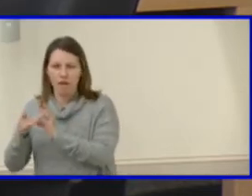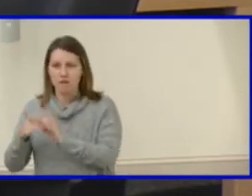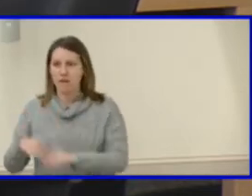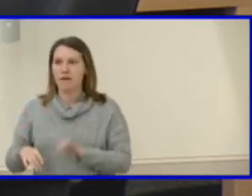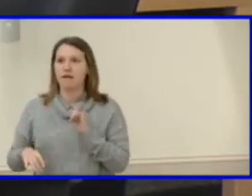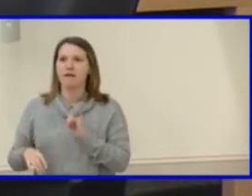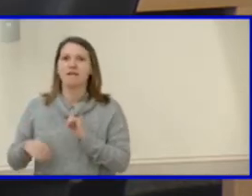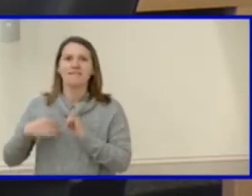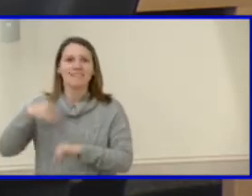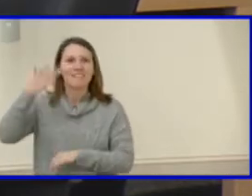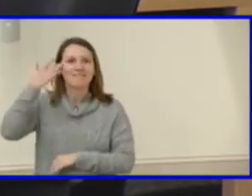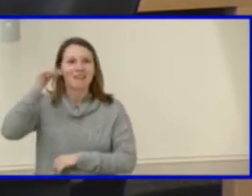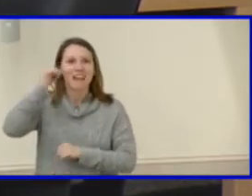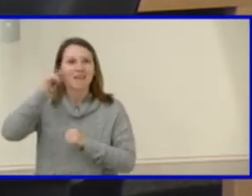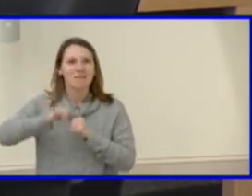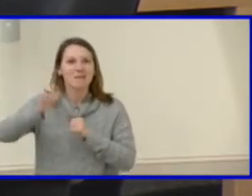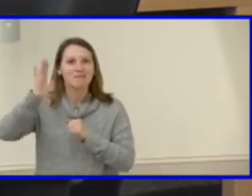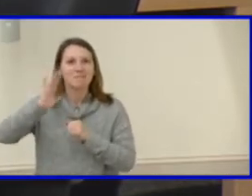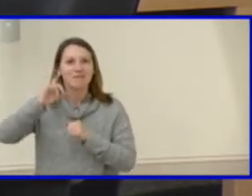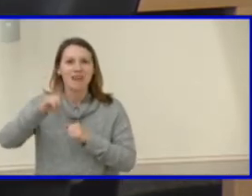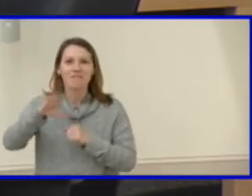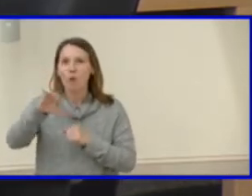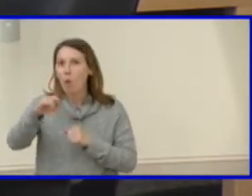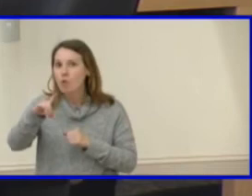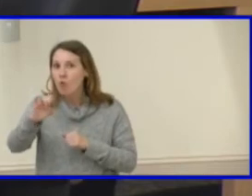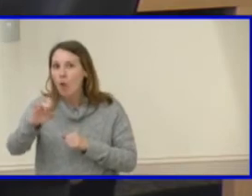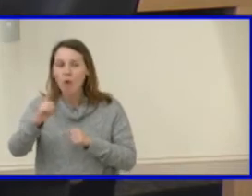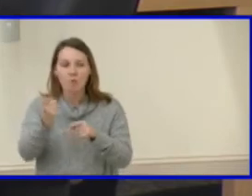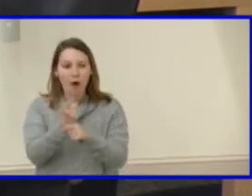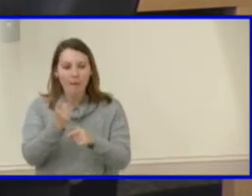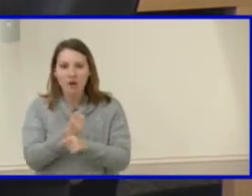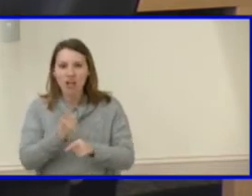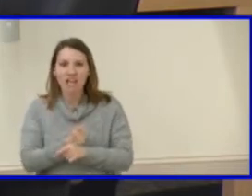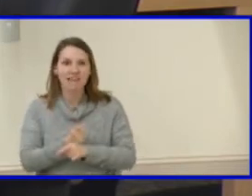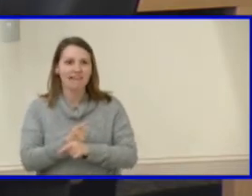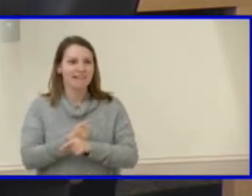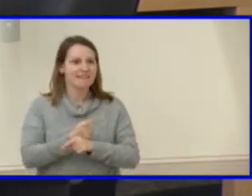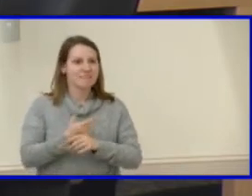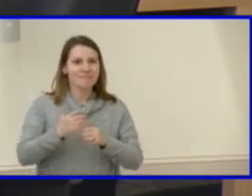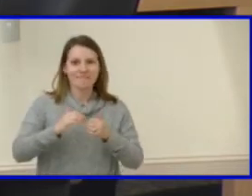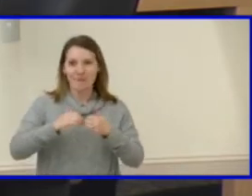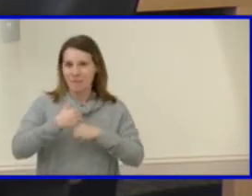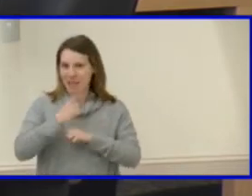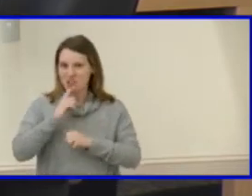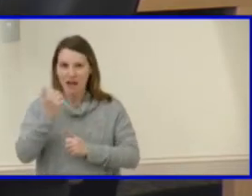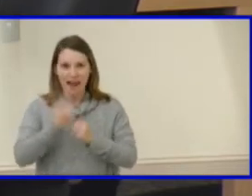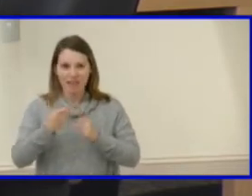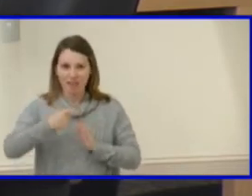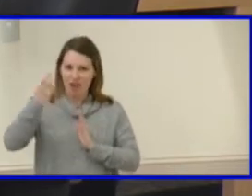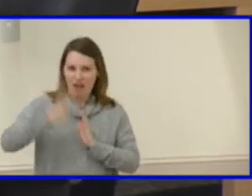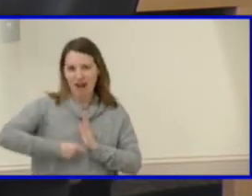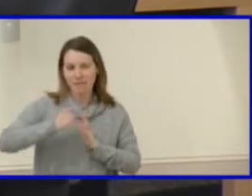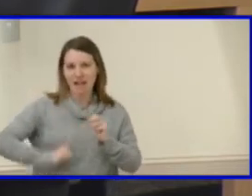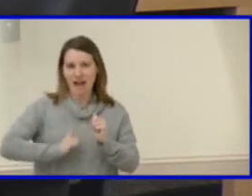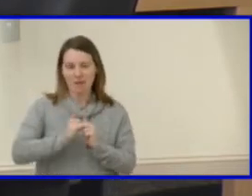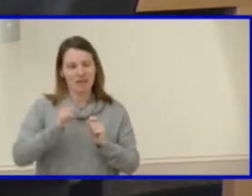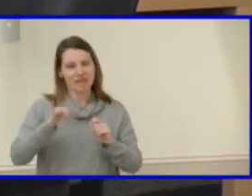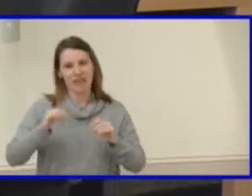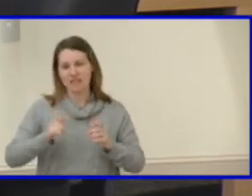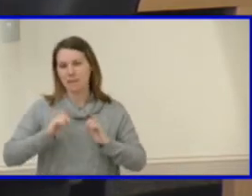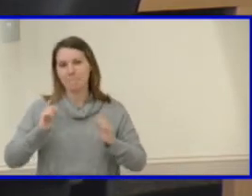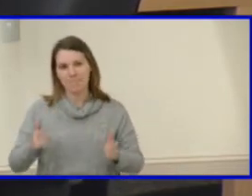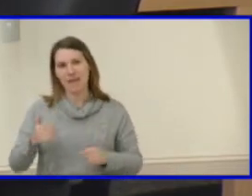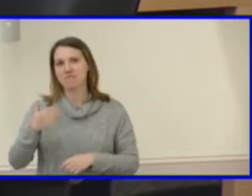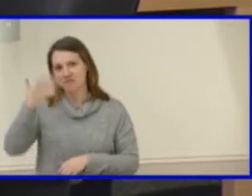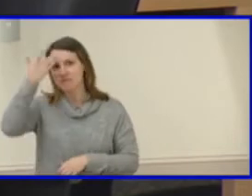type a lot of things in, but to have it on the back end coded so that it's automatically updated is huge. Um, it's huge for staff too. So very smart